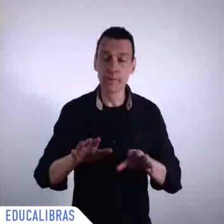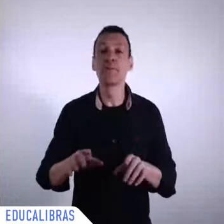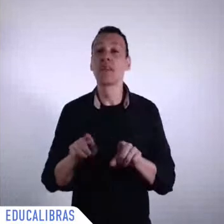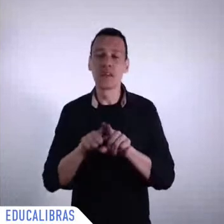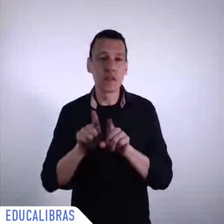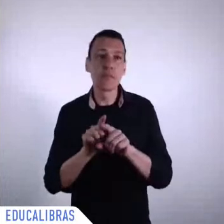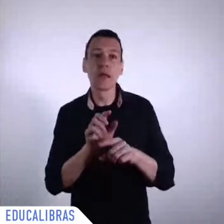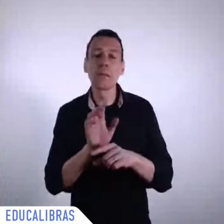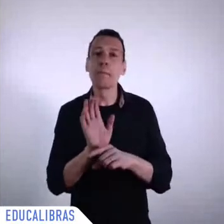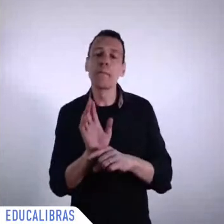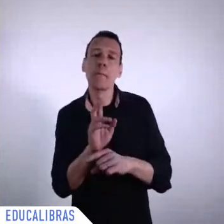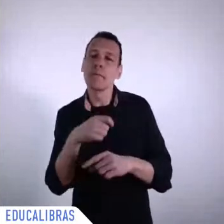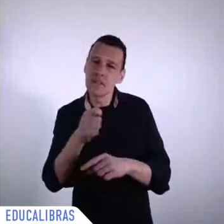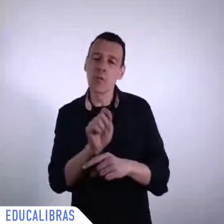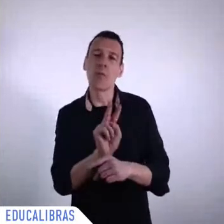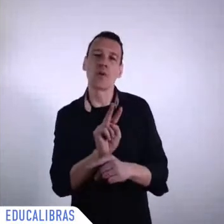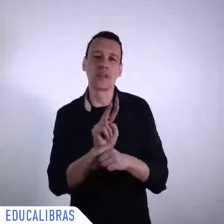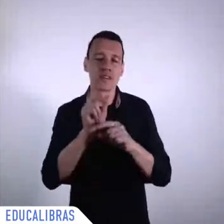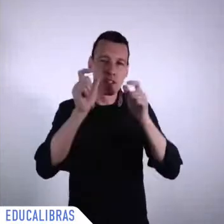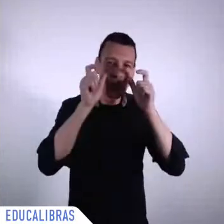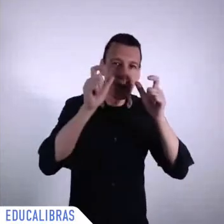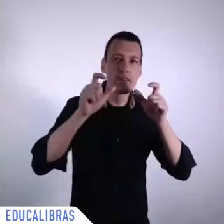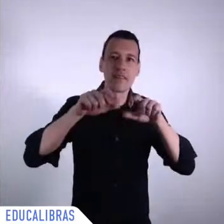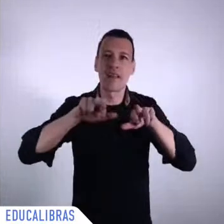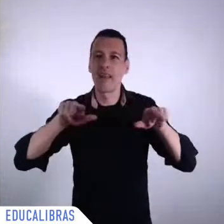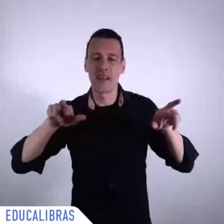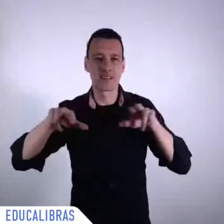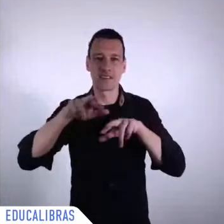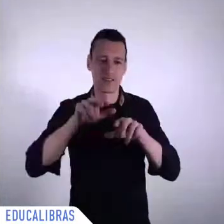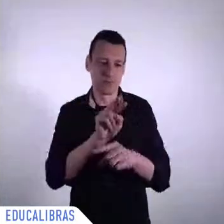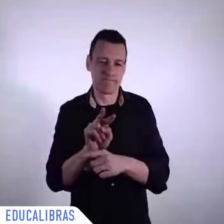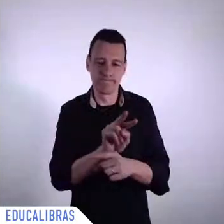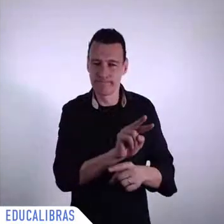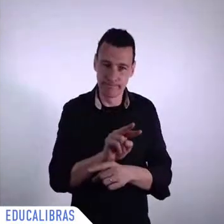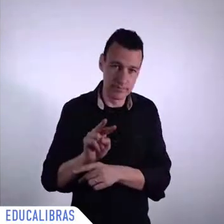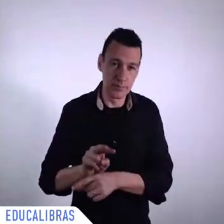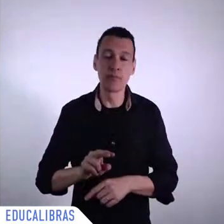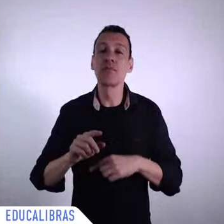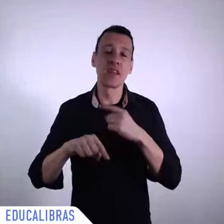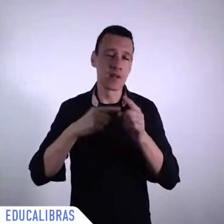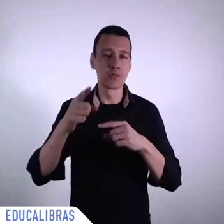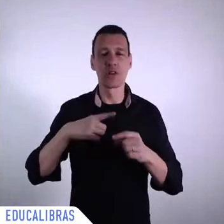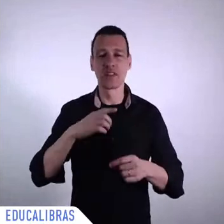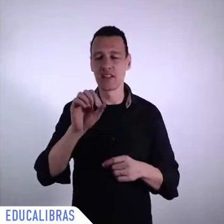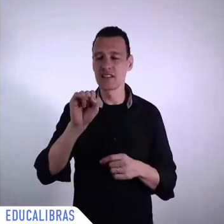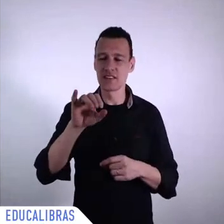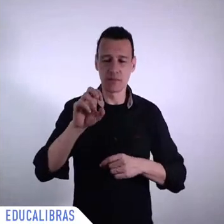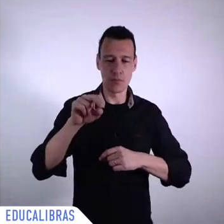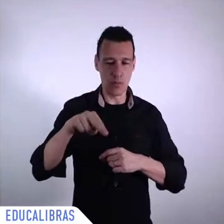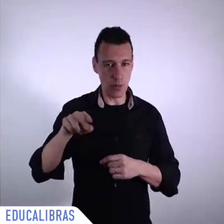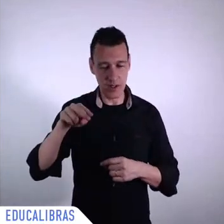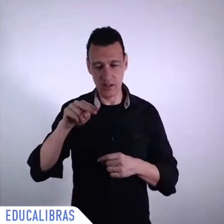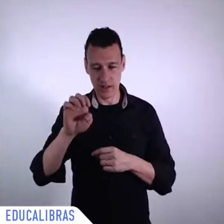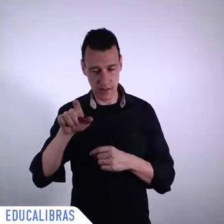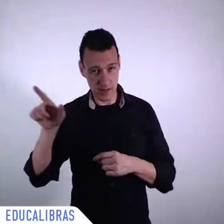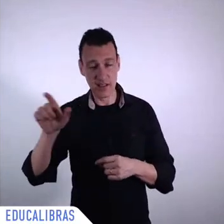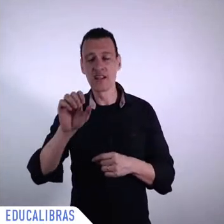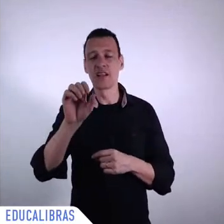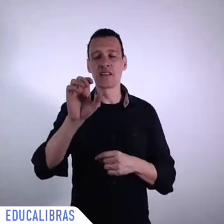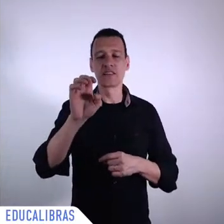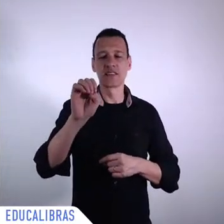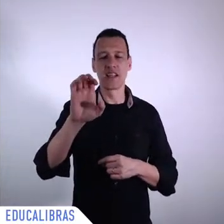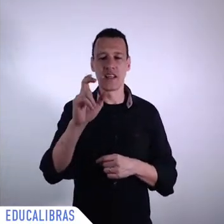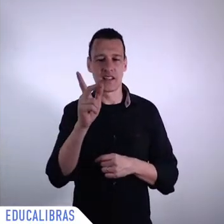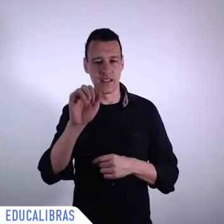He is in charge of social development division at CEPAL in Santiago, Chile. He is also a member of the